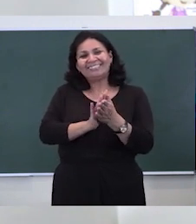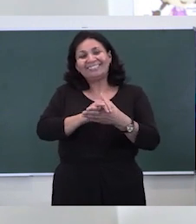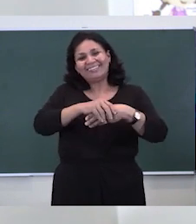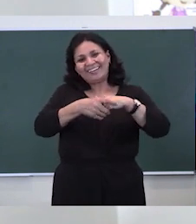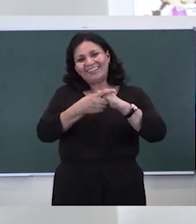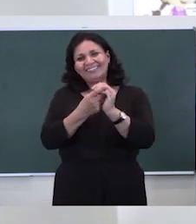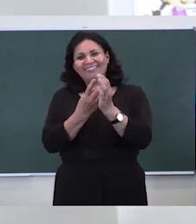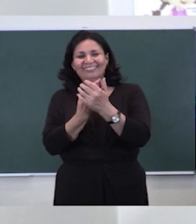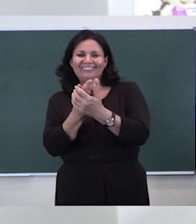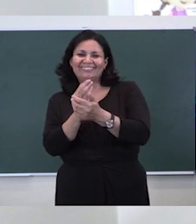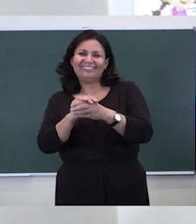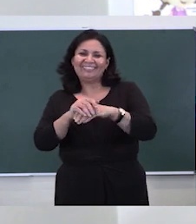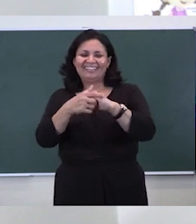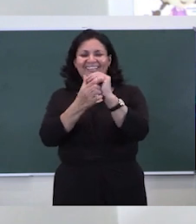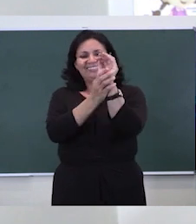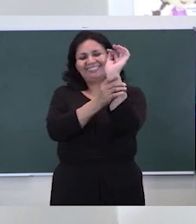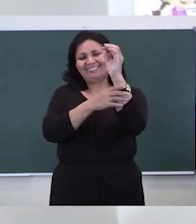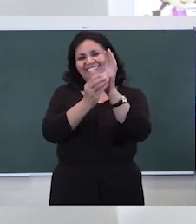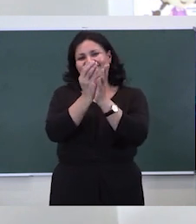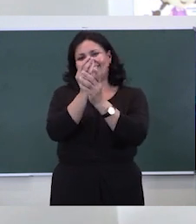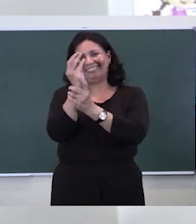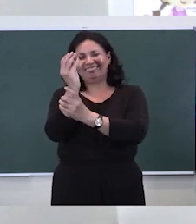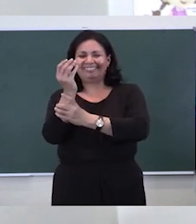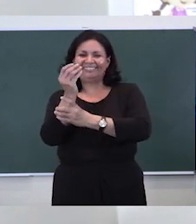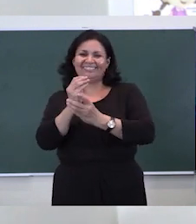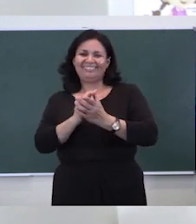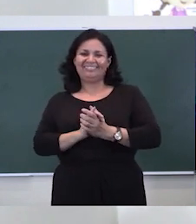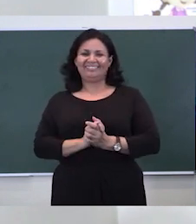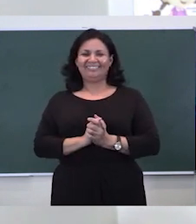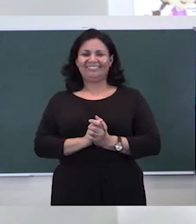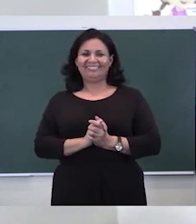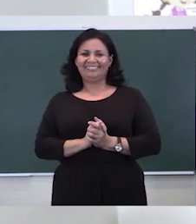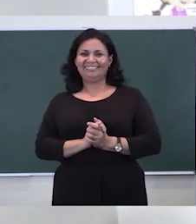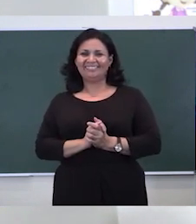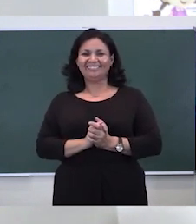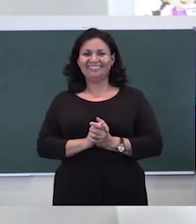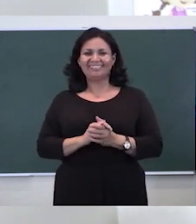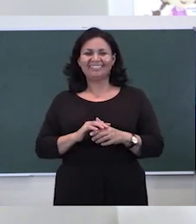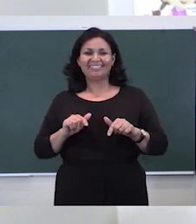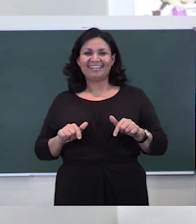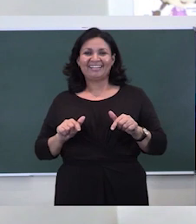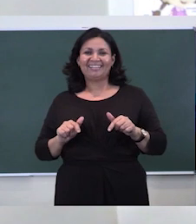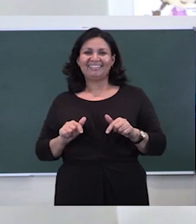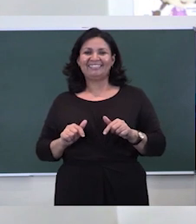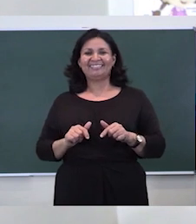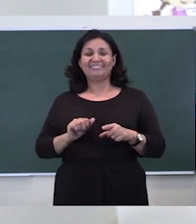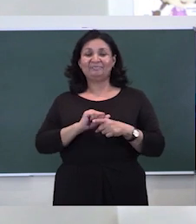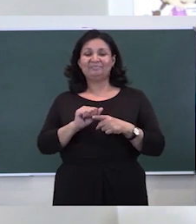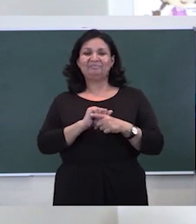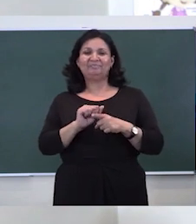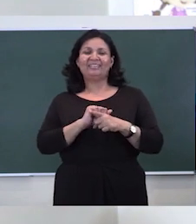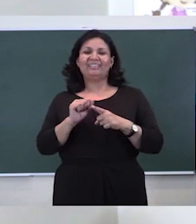round. And on your wrists. If you'd like to check if you are practicing good social distancing,